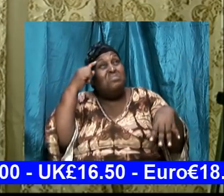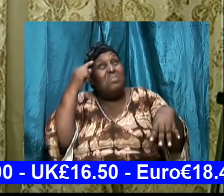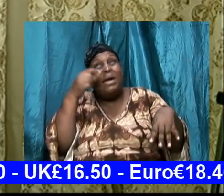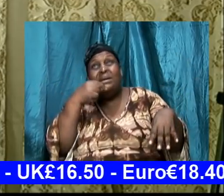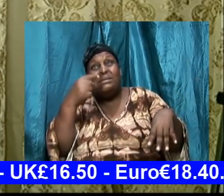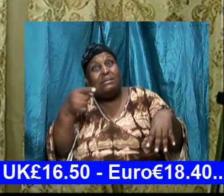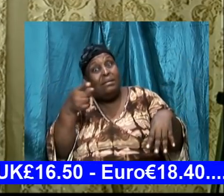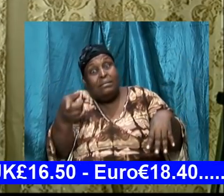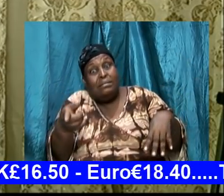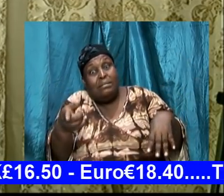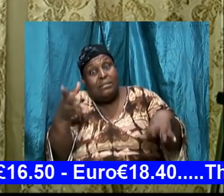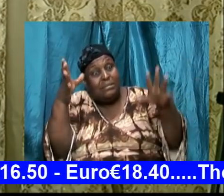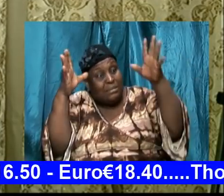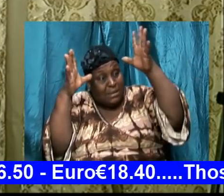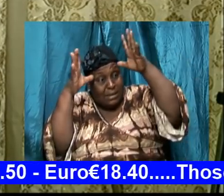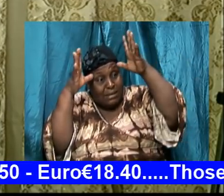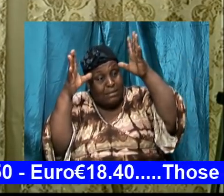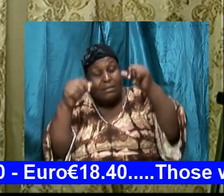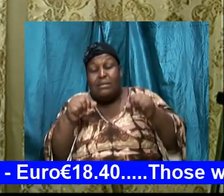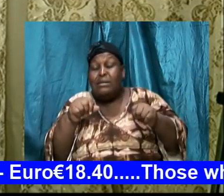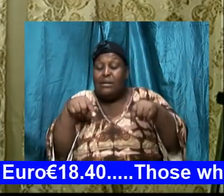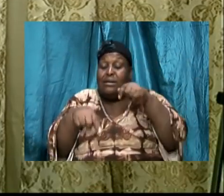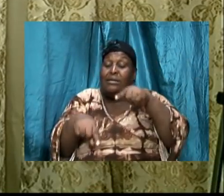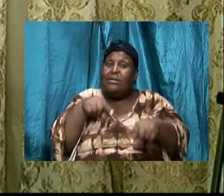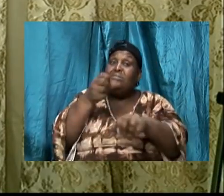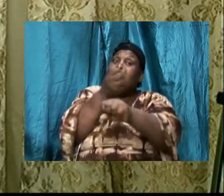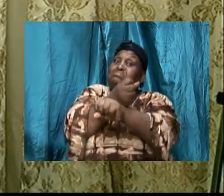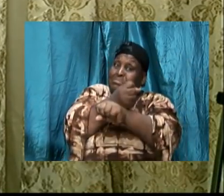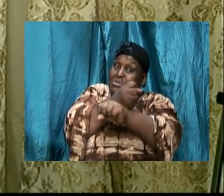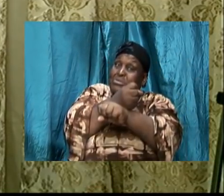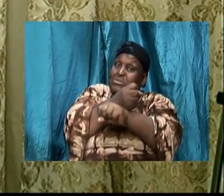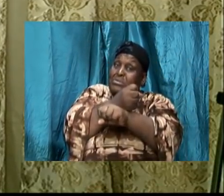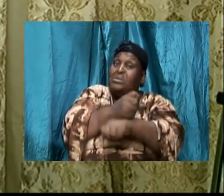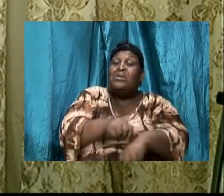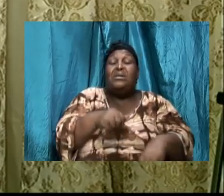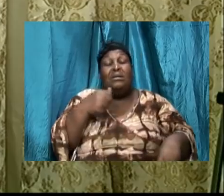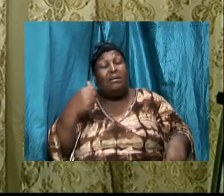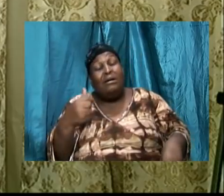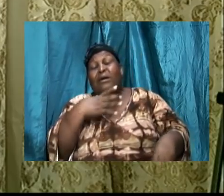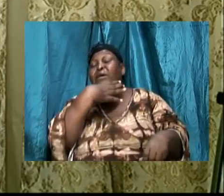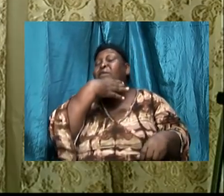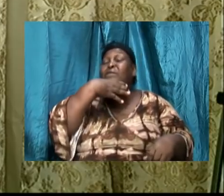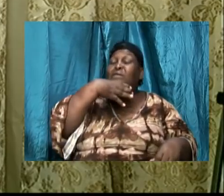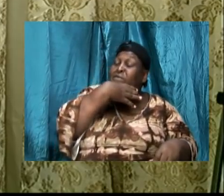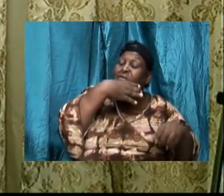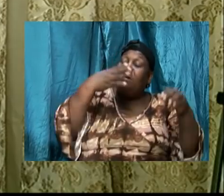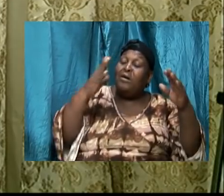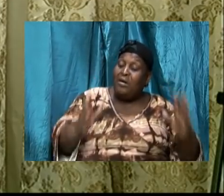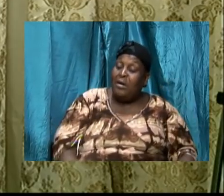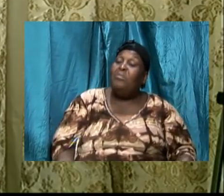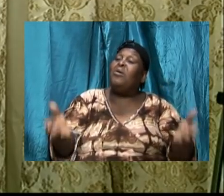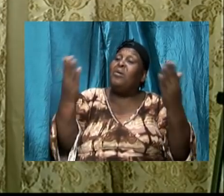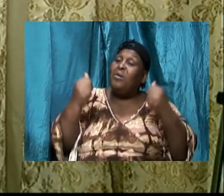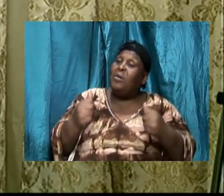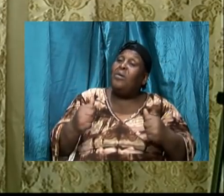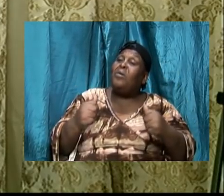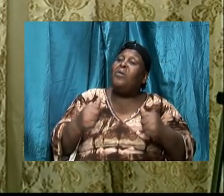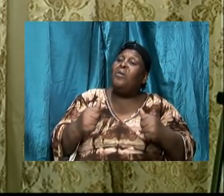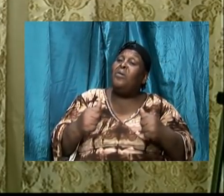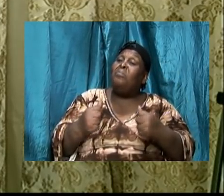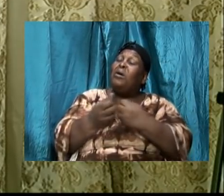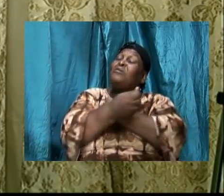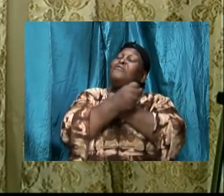he was bound until the other farmer came, placed him on his feet, held him up there for a while. The strength came back.